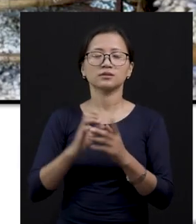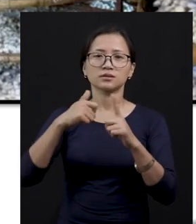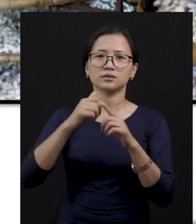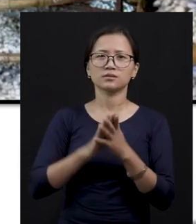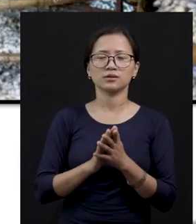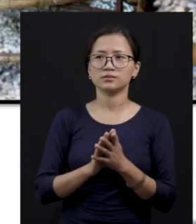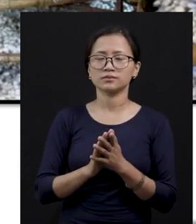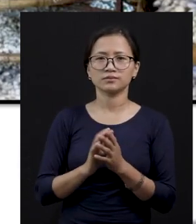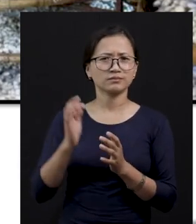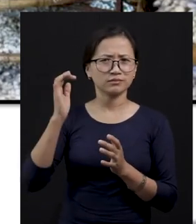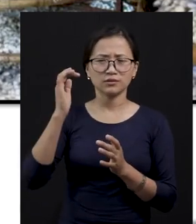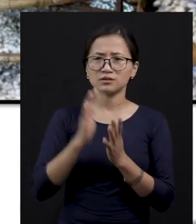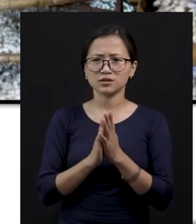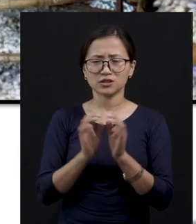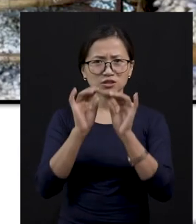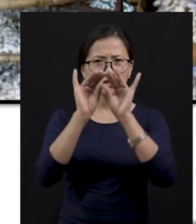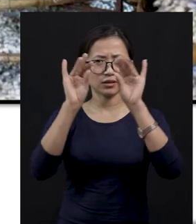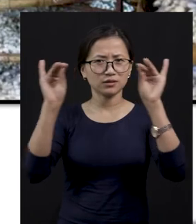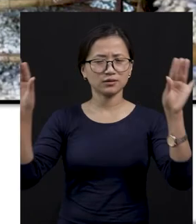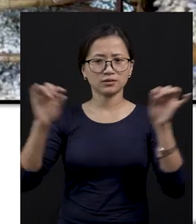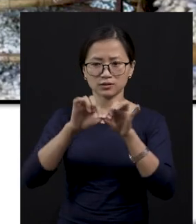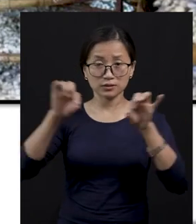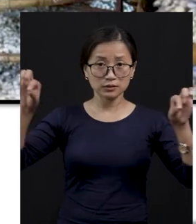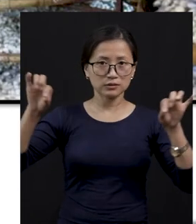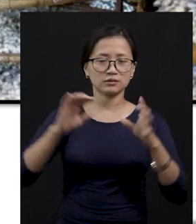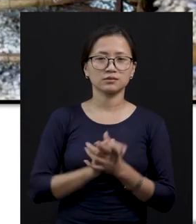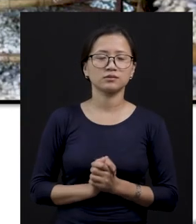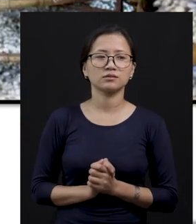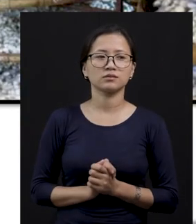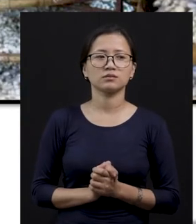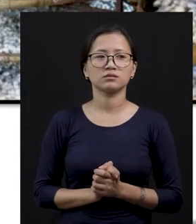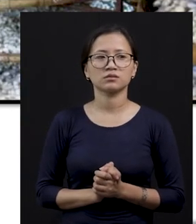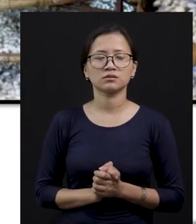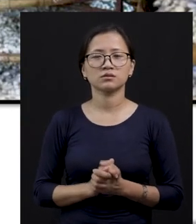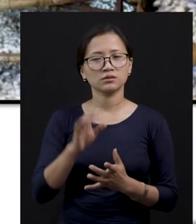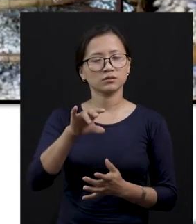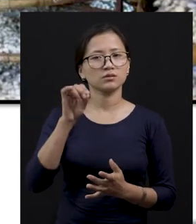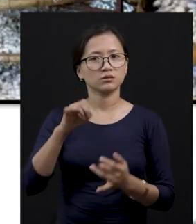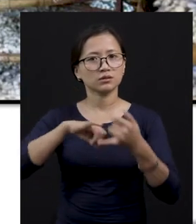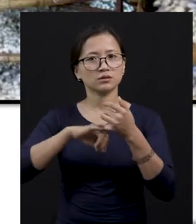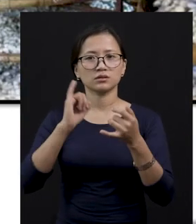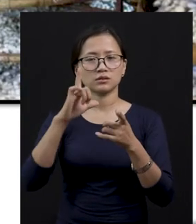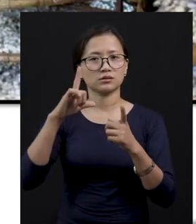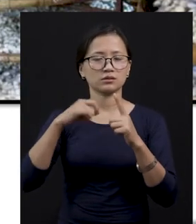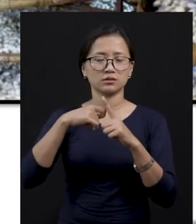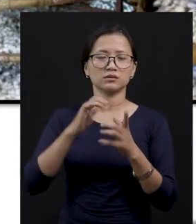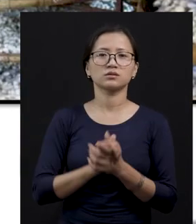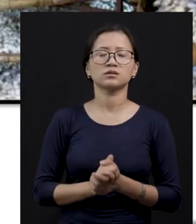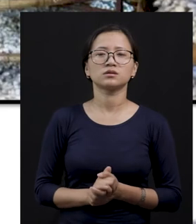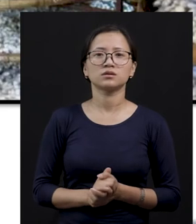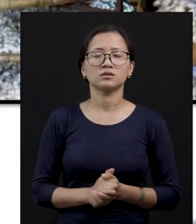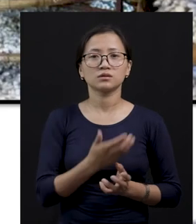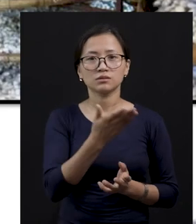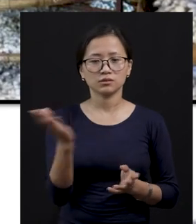shiny fiber. See? You can see these shiny fibers. Right? So, we get silk. These